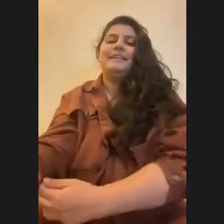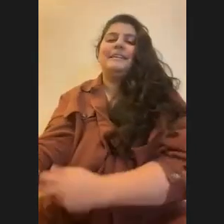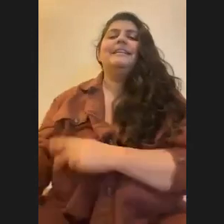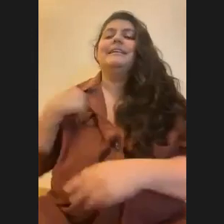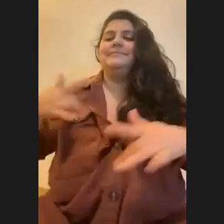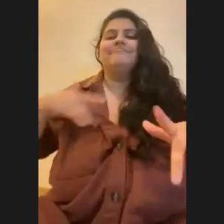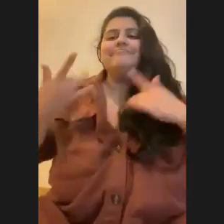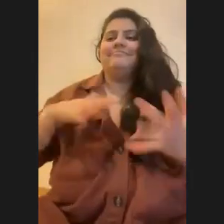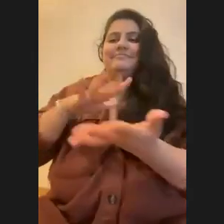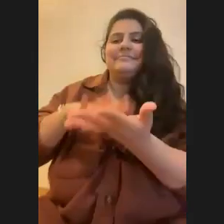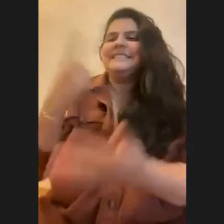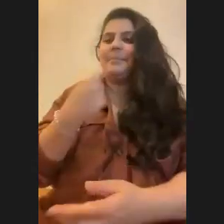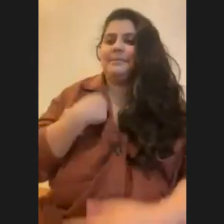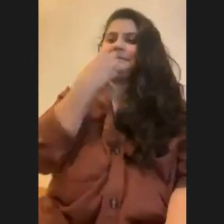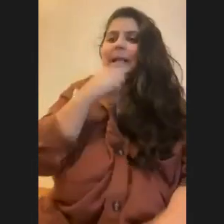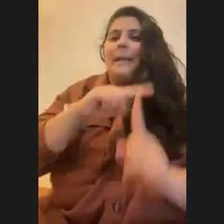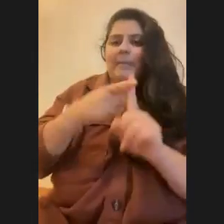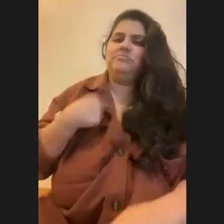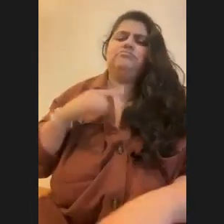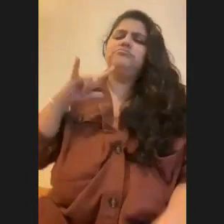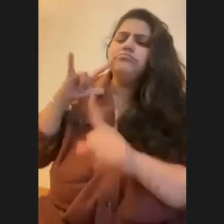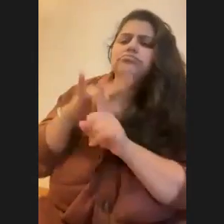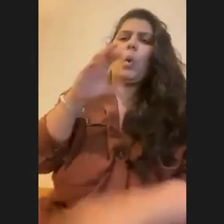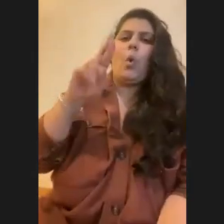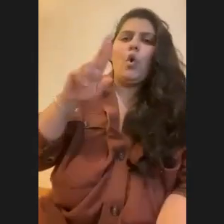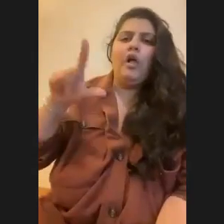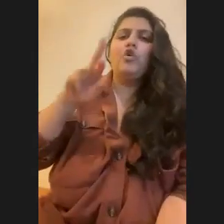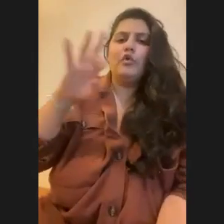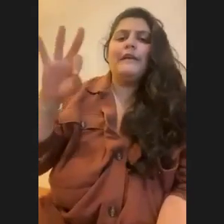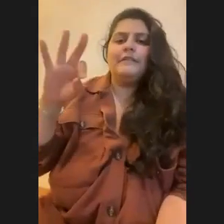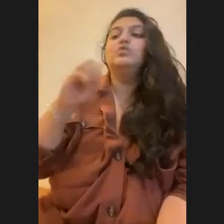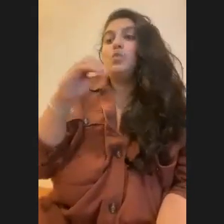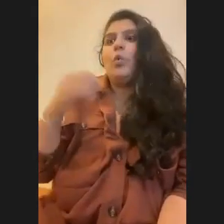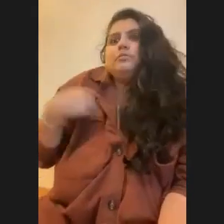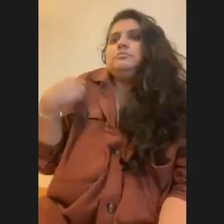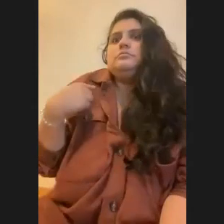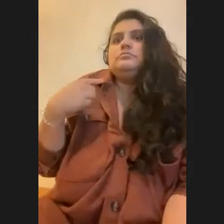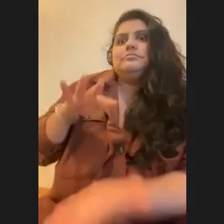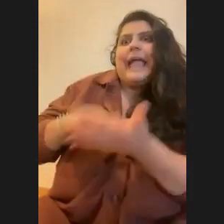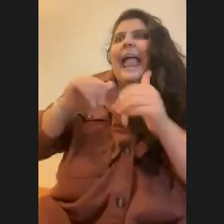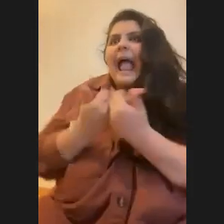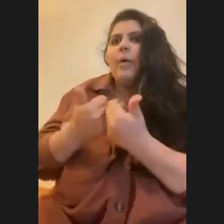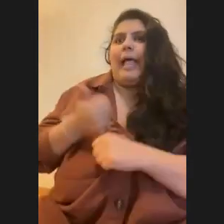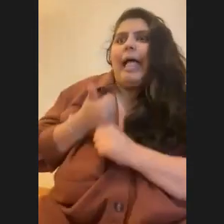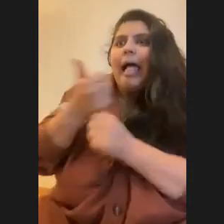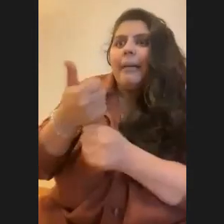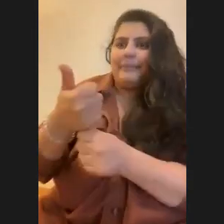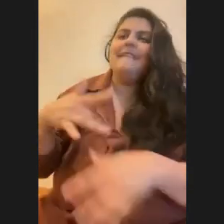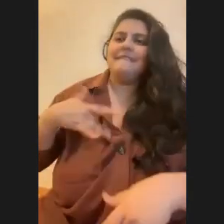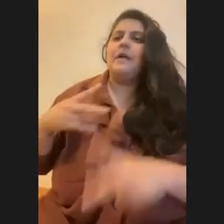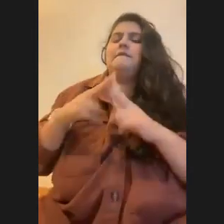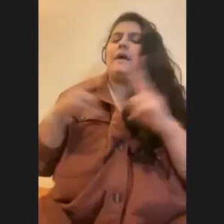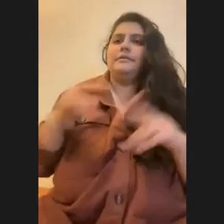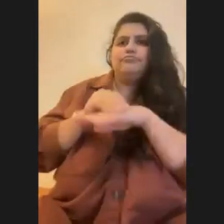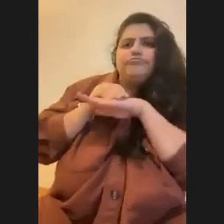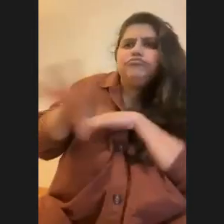lot. I love coral reefs. And so getting to work on potential solutions for them is feels really impactful. And I feel like I'm really making a difference